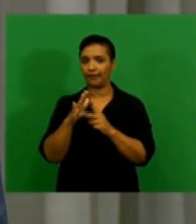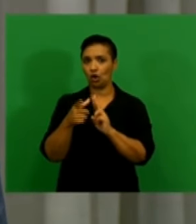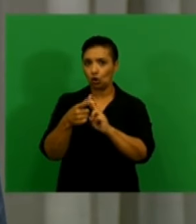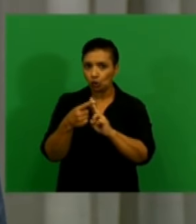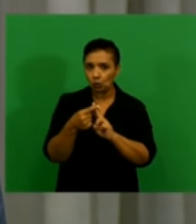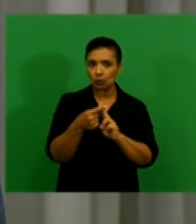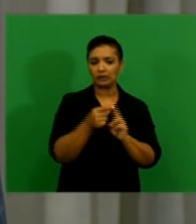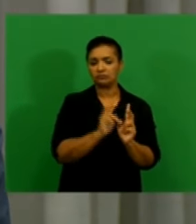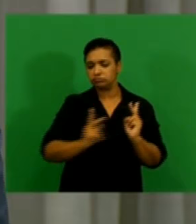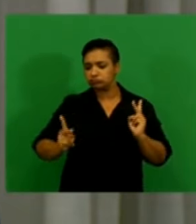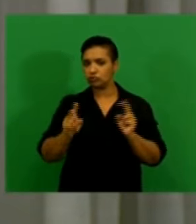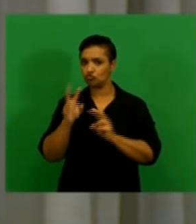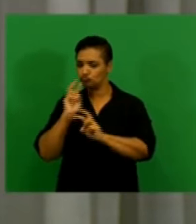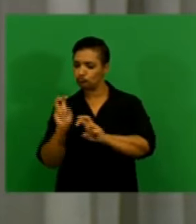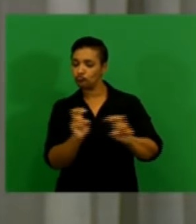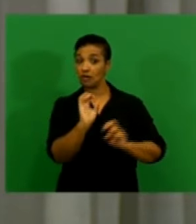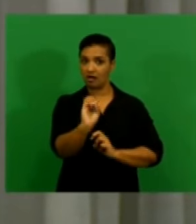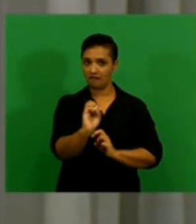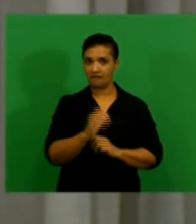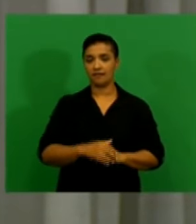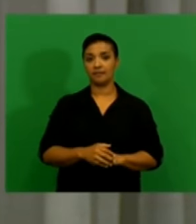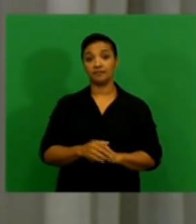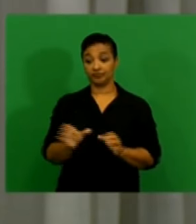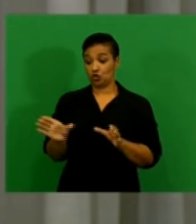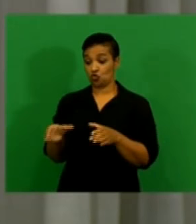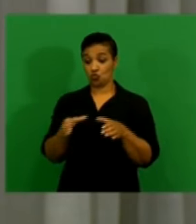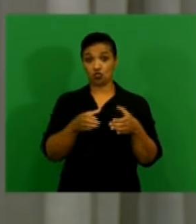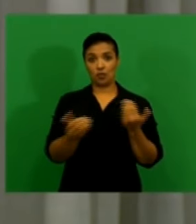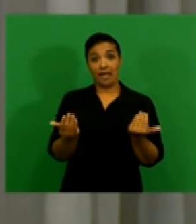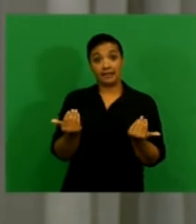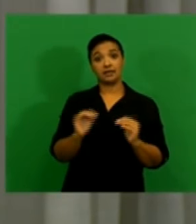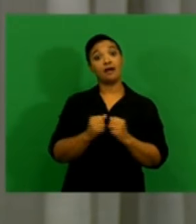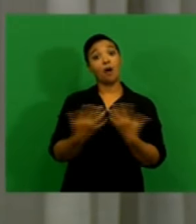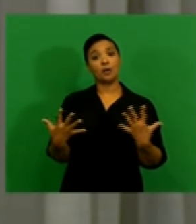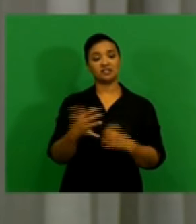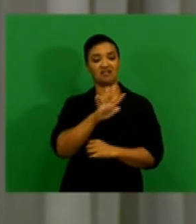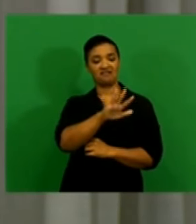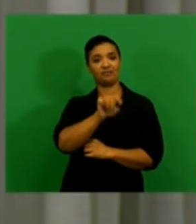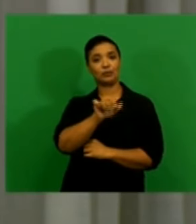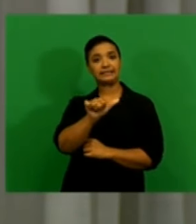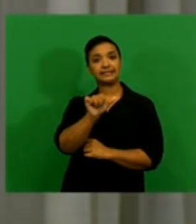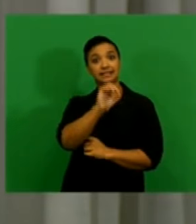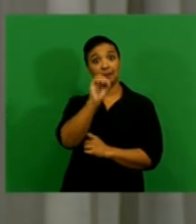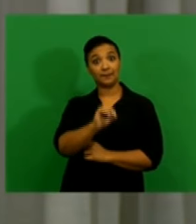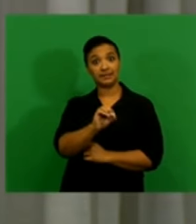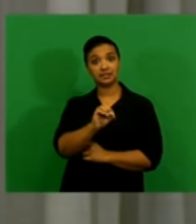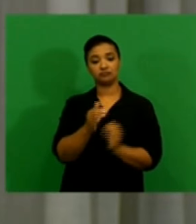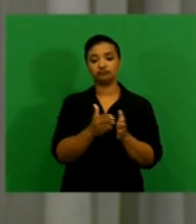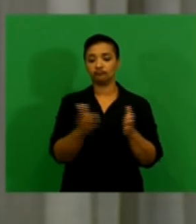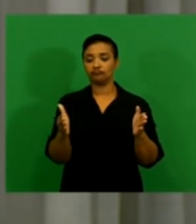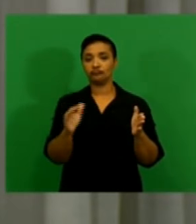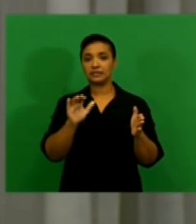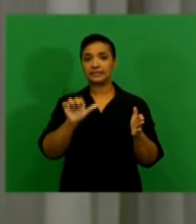the case. The expectations. The of these groups ranged from 5.6% to 6% for